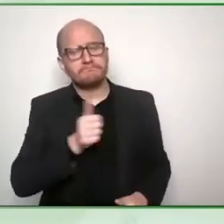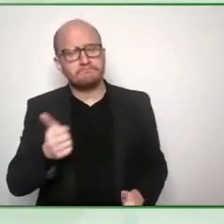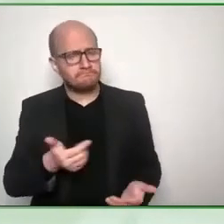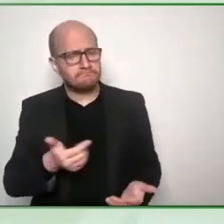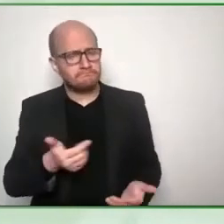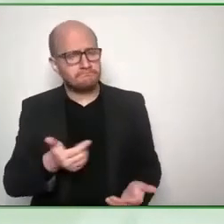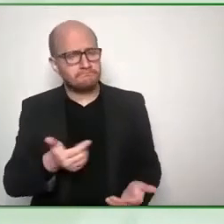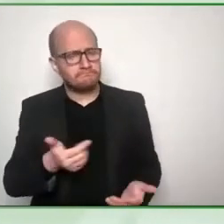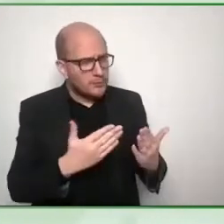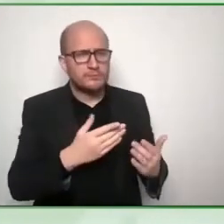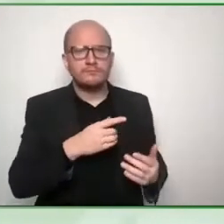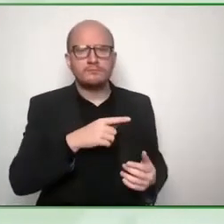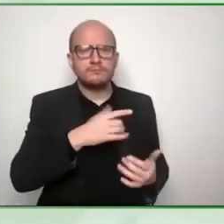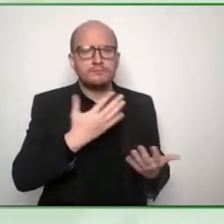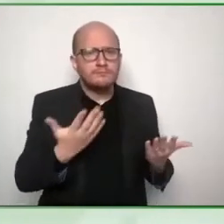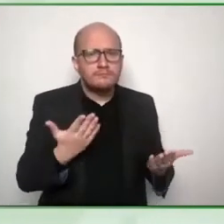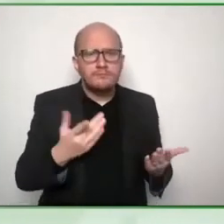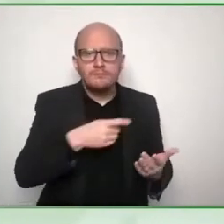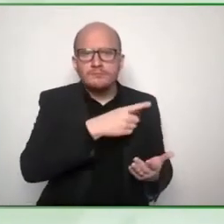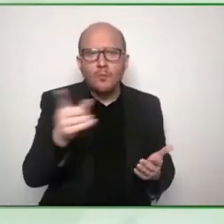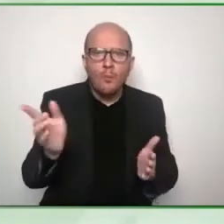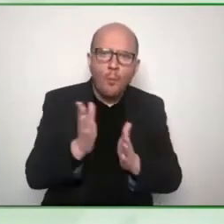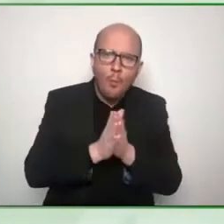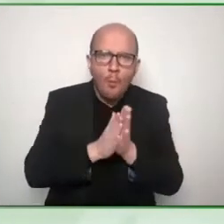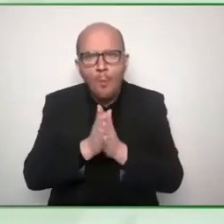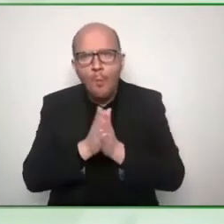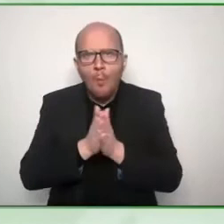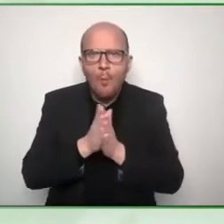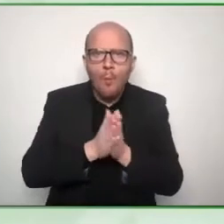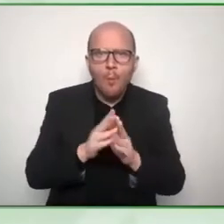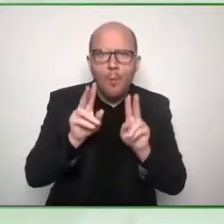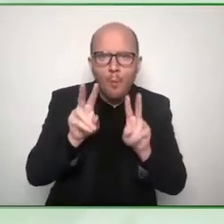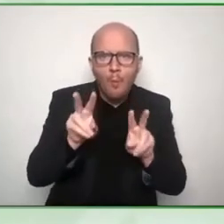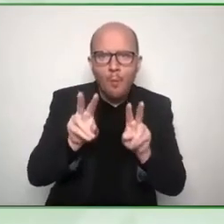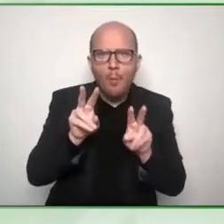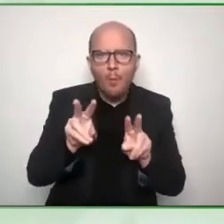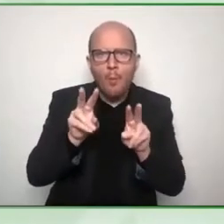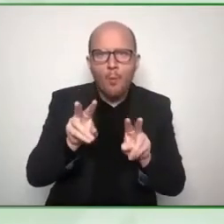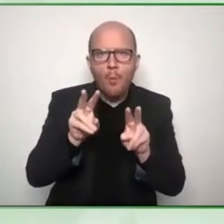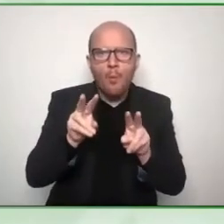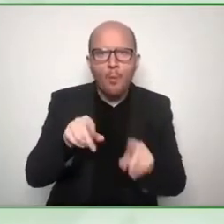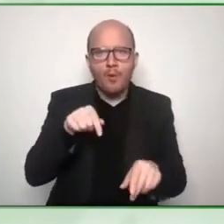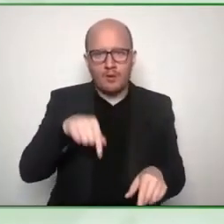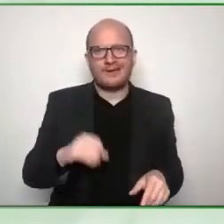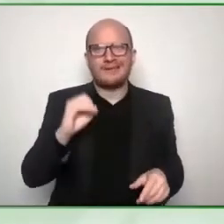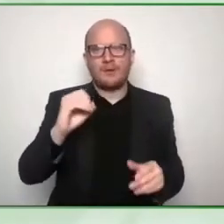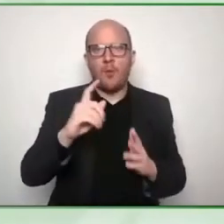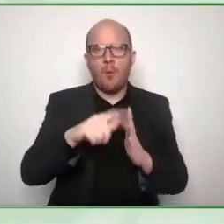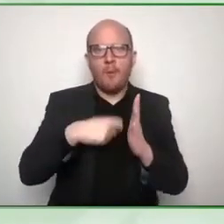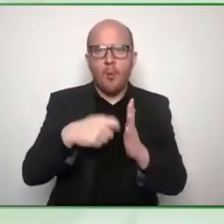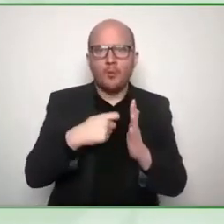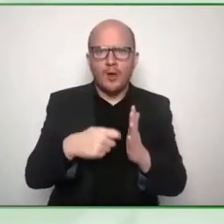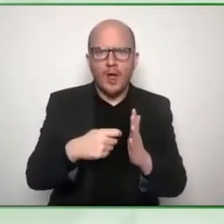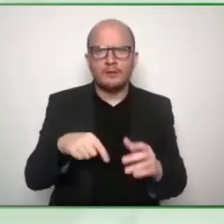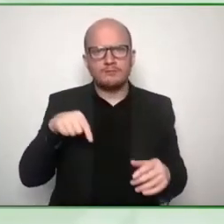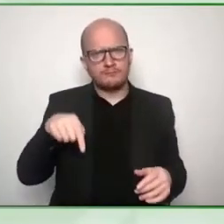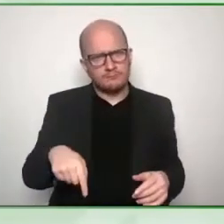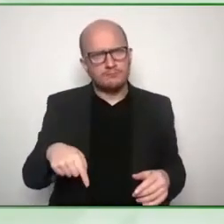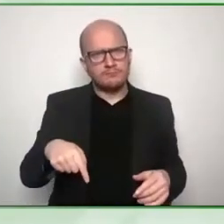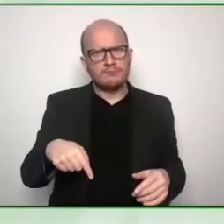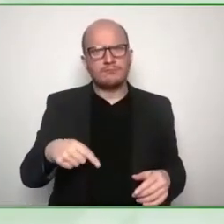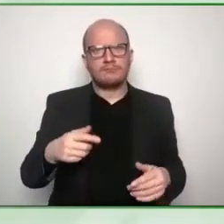of the zero project conference this is not the first time we've actually presented uh this is the government of south australia's online accessibility